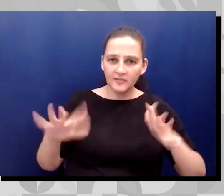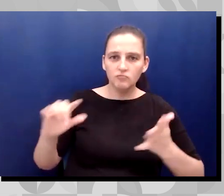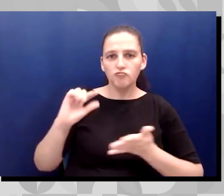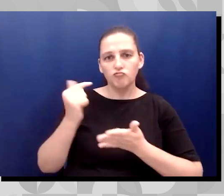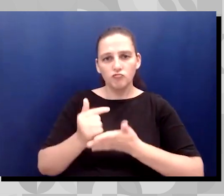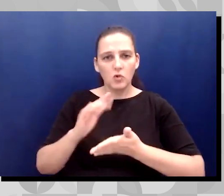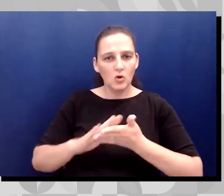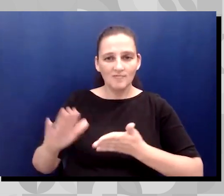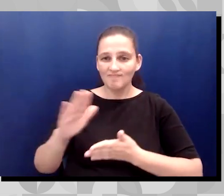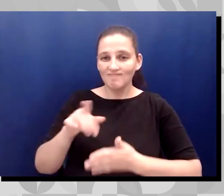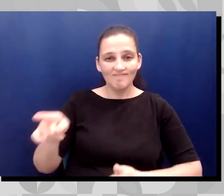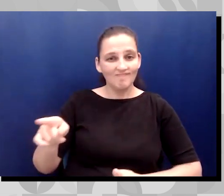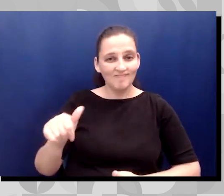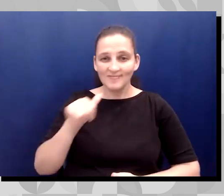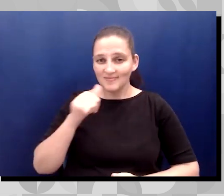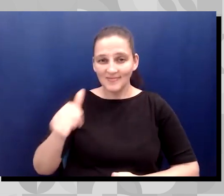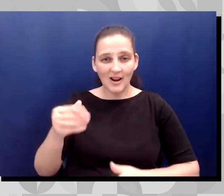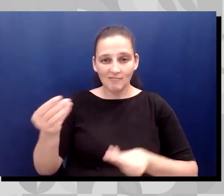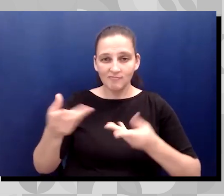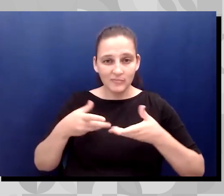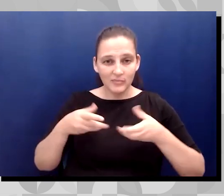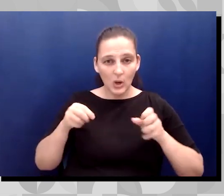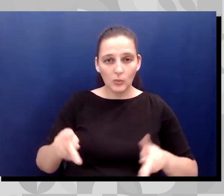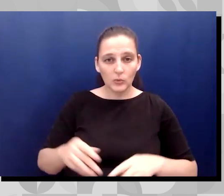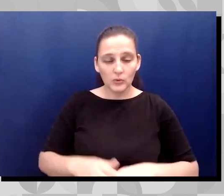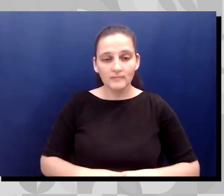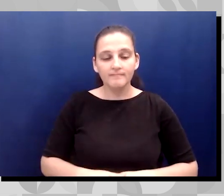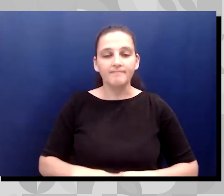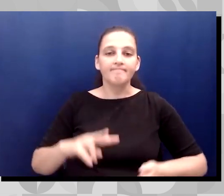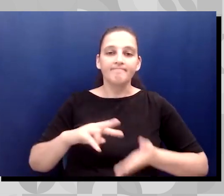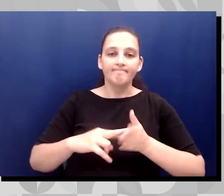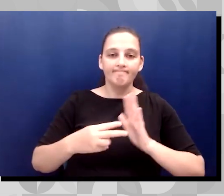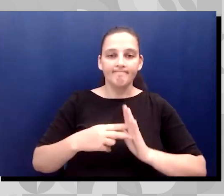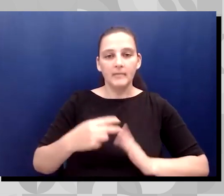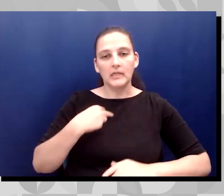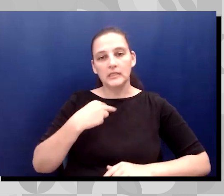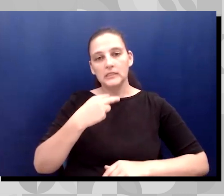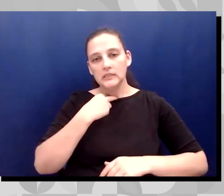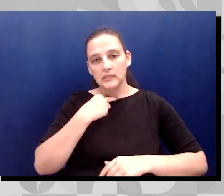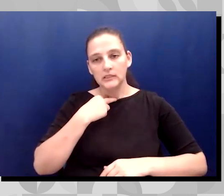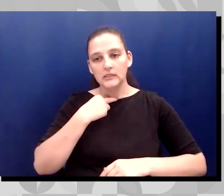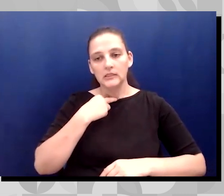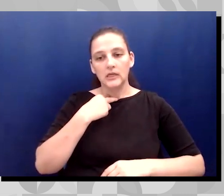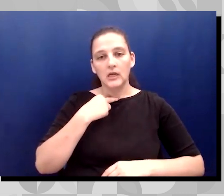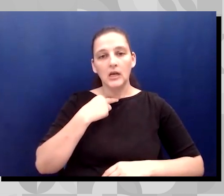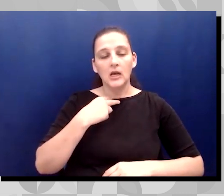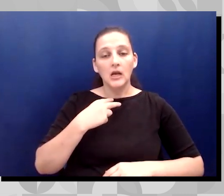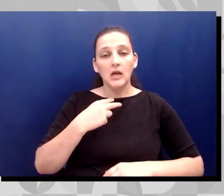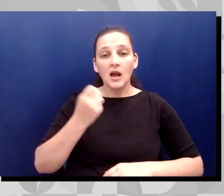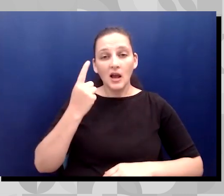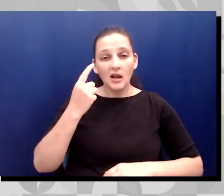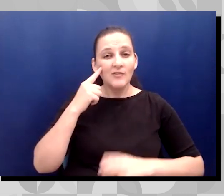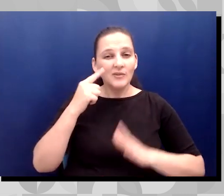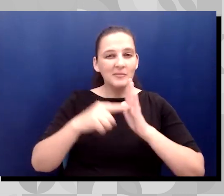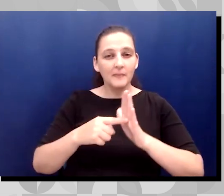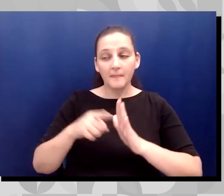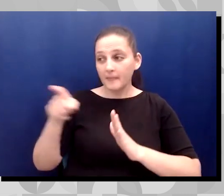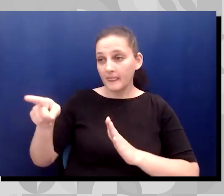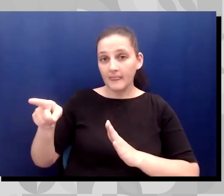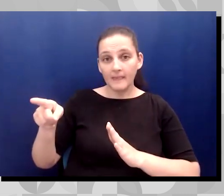It would take me longer to turn a page than to actually read it.